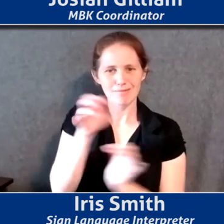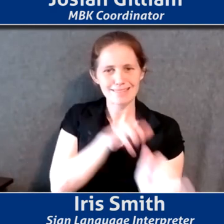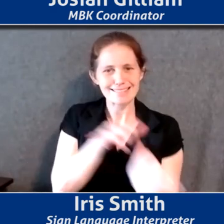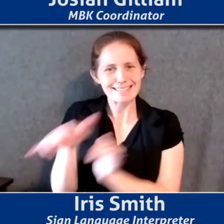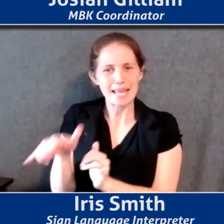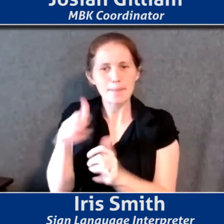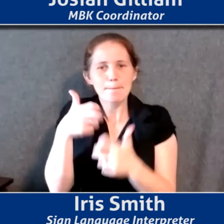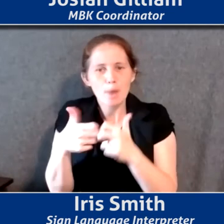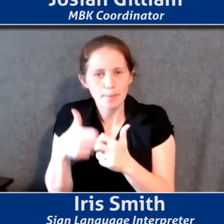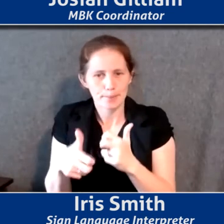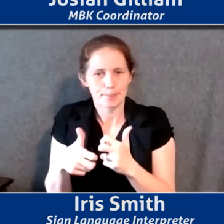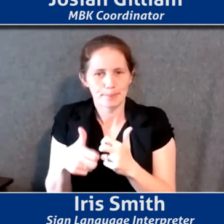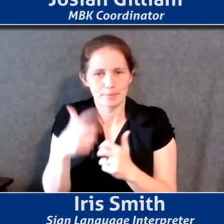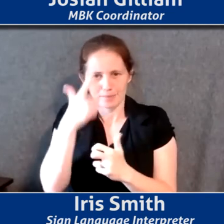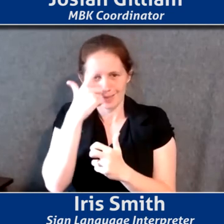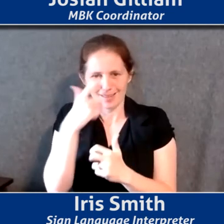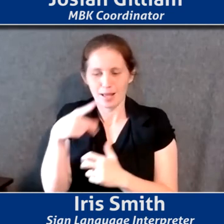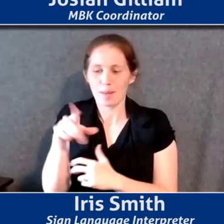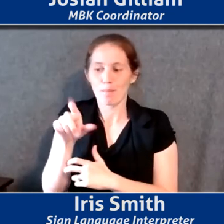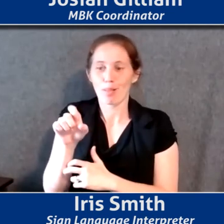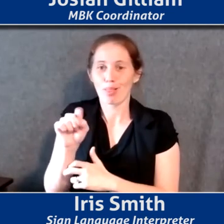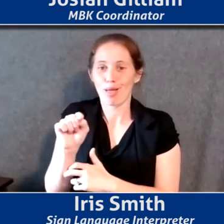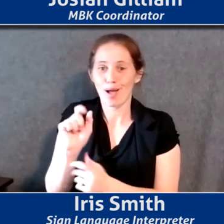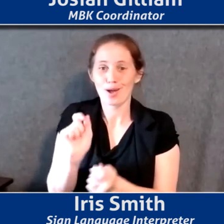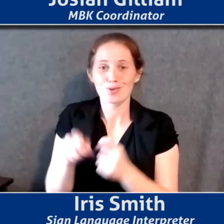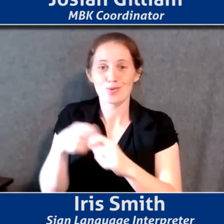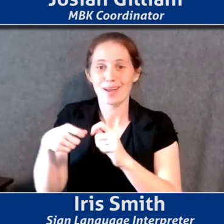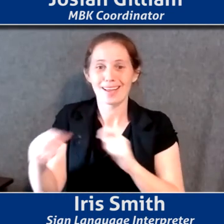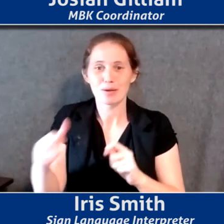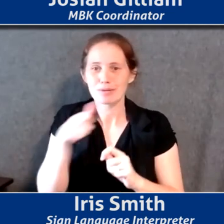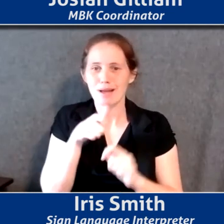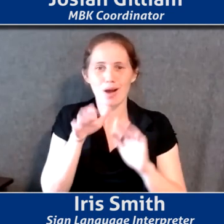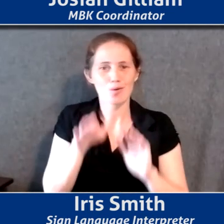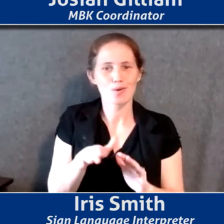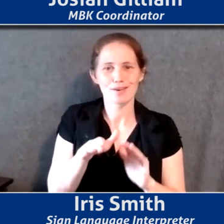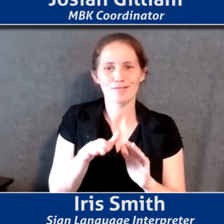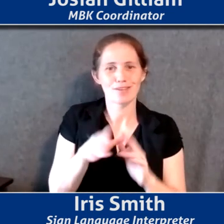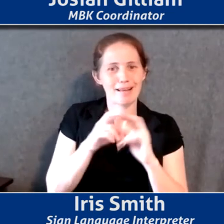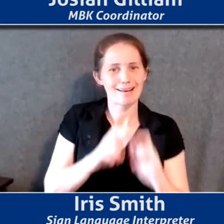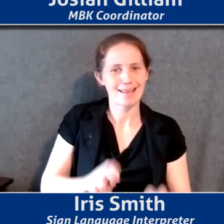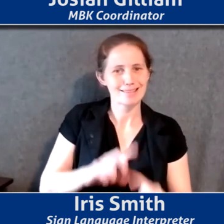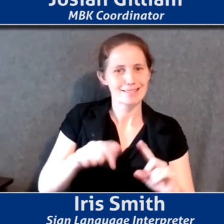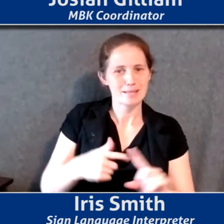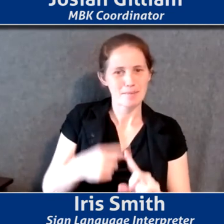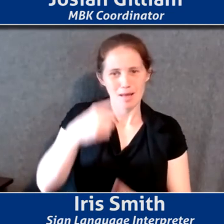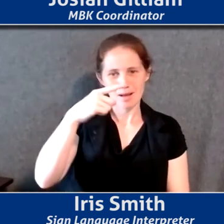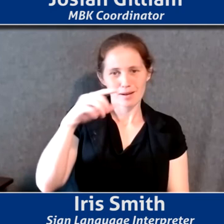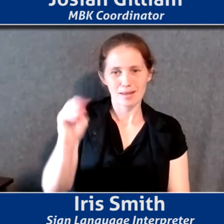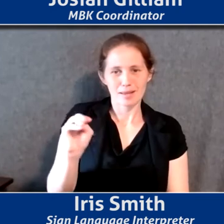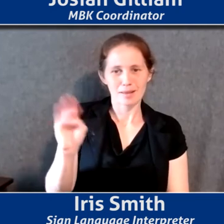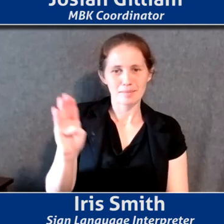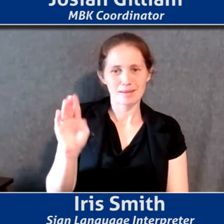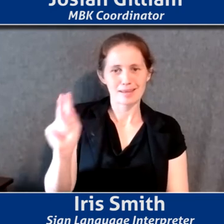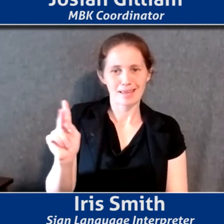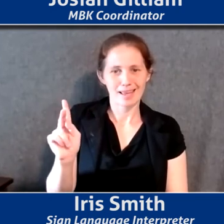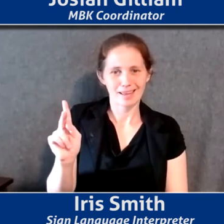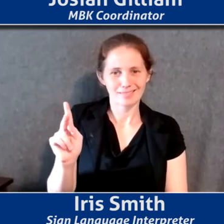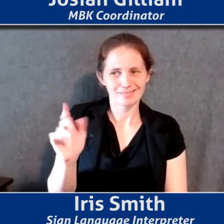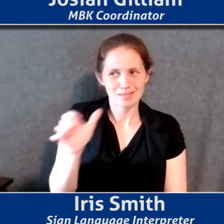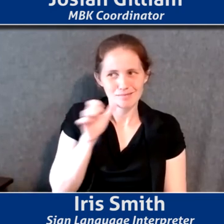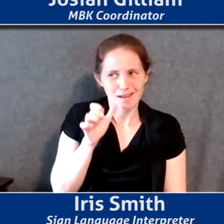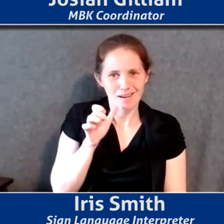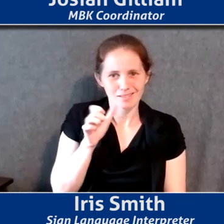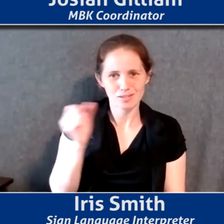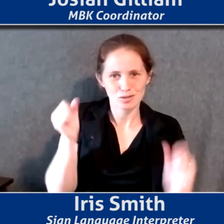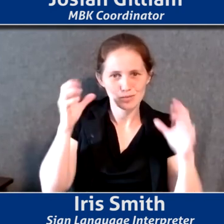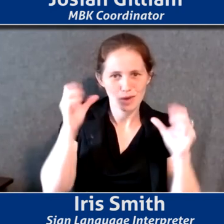uh, because, you know, plot twist, it wasn't a great analysis when we did it about black men and boys for the MBK playbook, right? So it wasn't, it wasn't a surprise